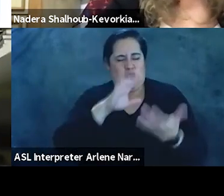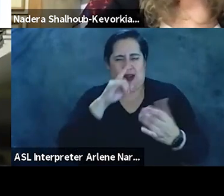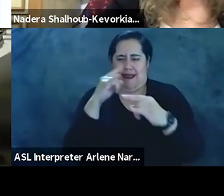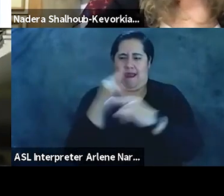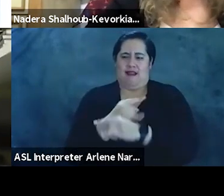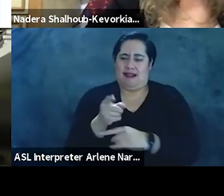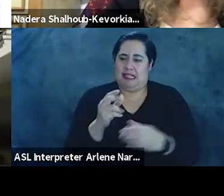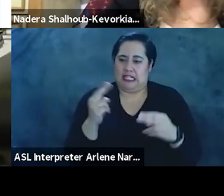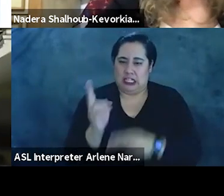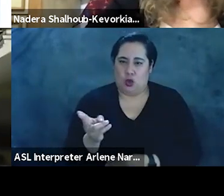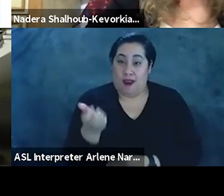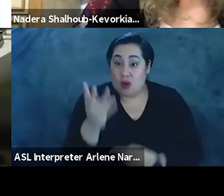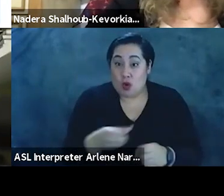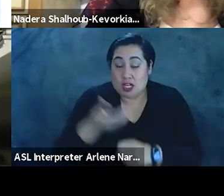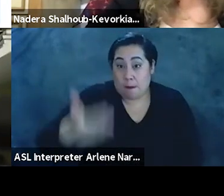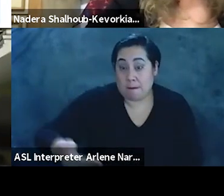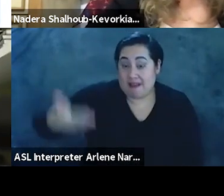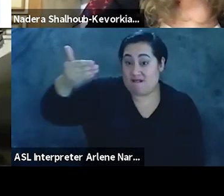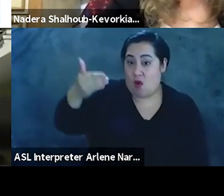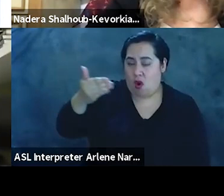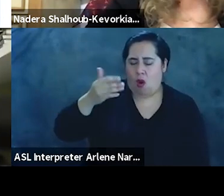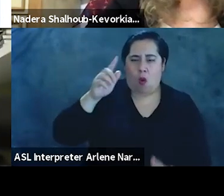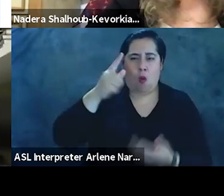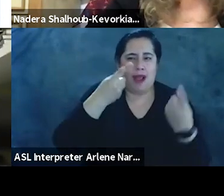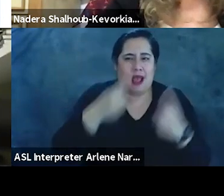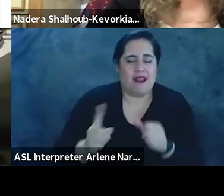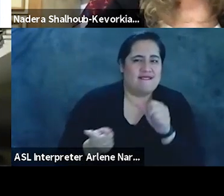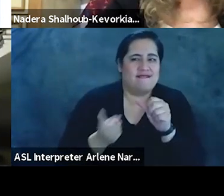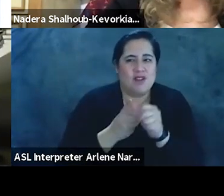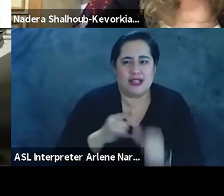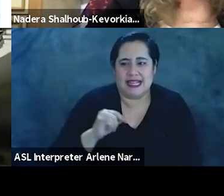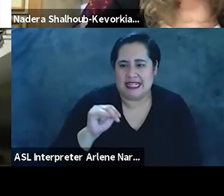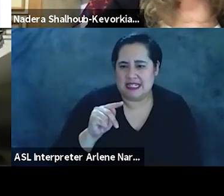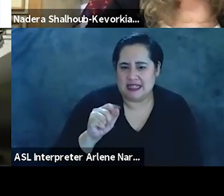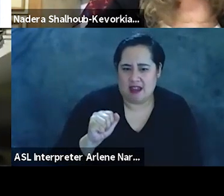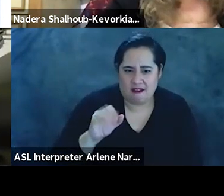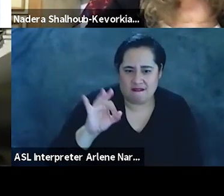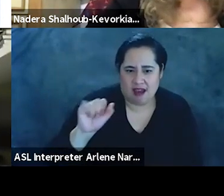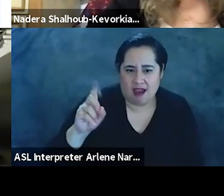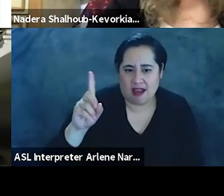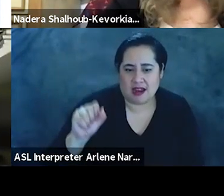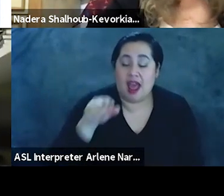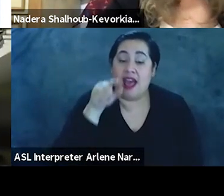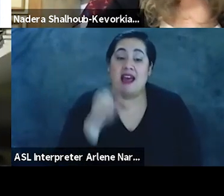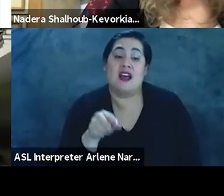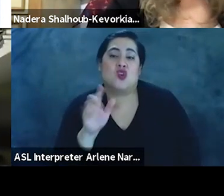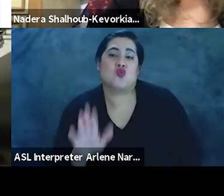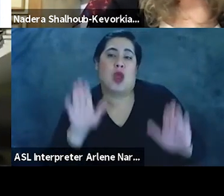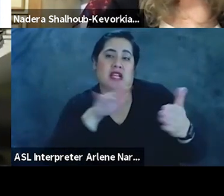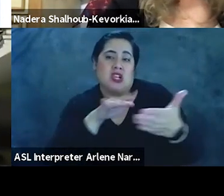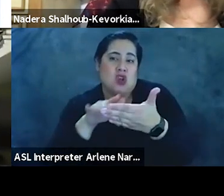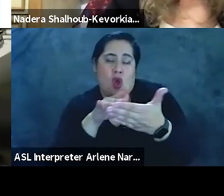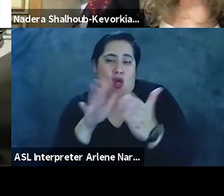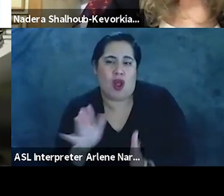A few years before, amid what is called the first intifada, Siam Naim, the great scholar of Urdu letters, who